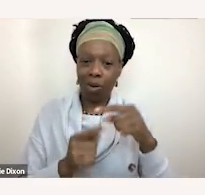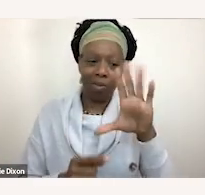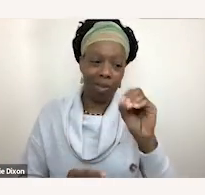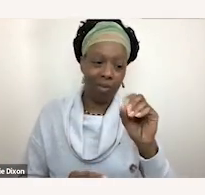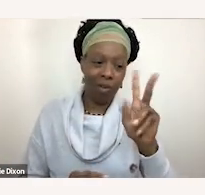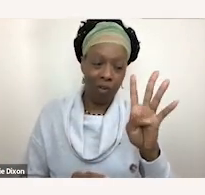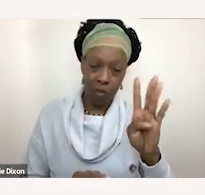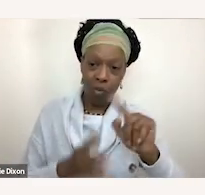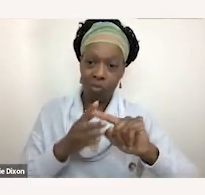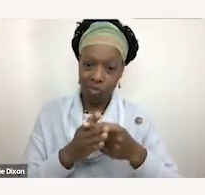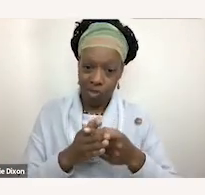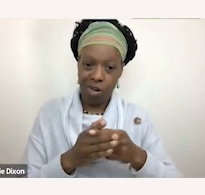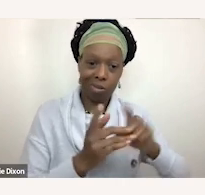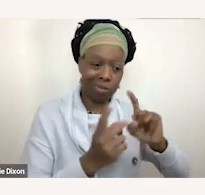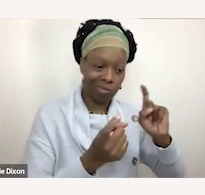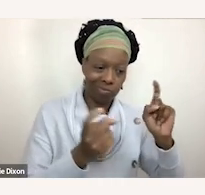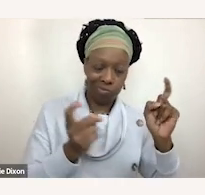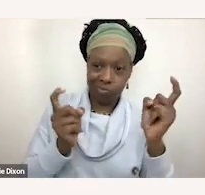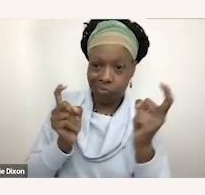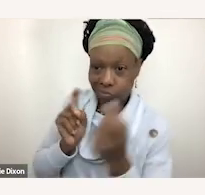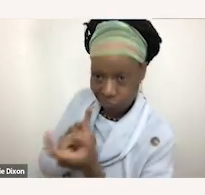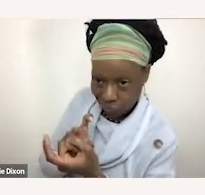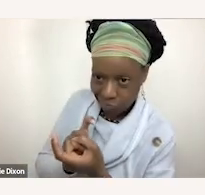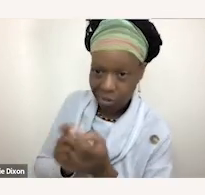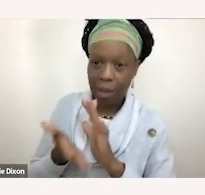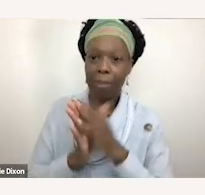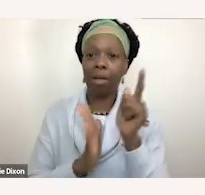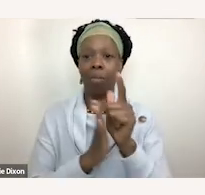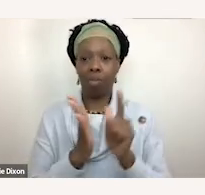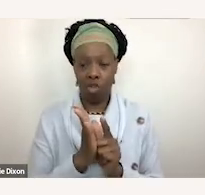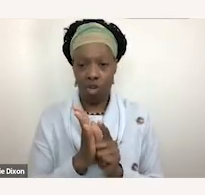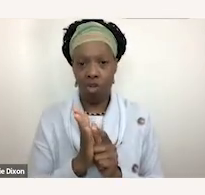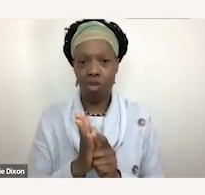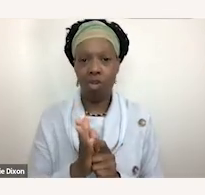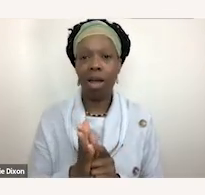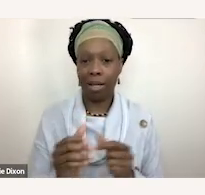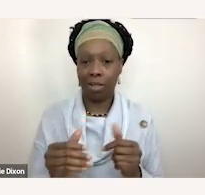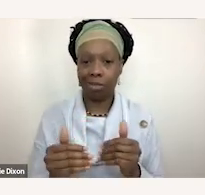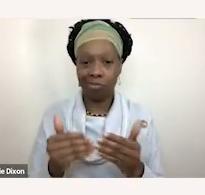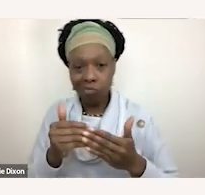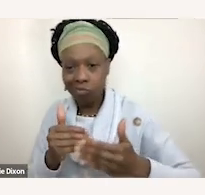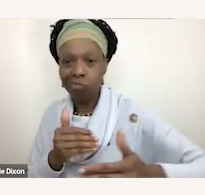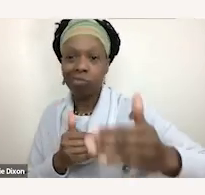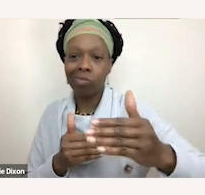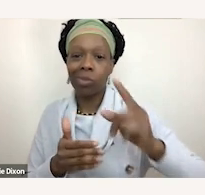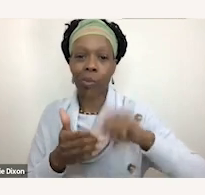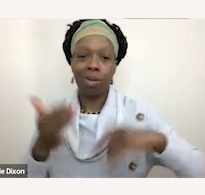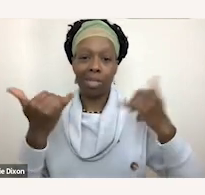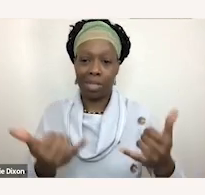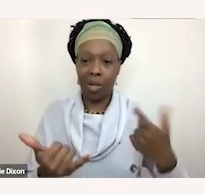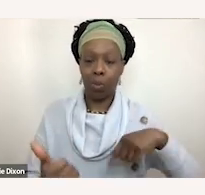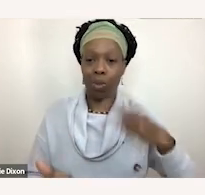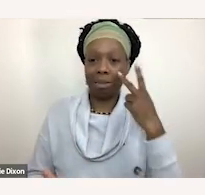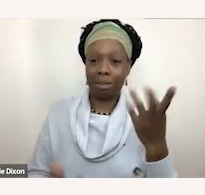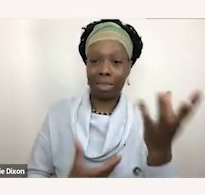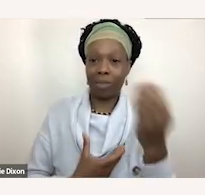started to to be in to become law and obviously you know to move forward with what is now what we see as inclusion